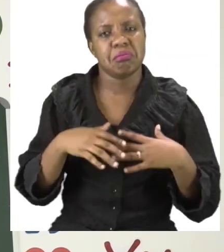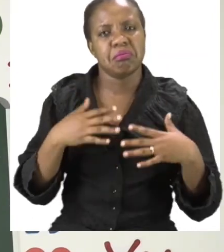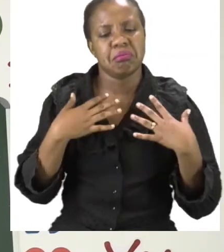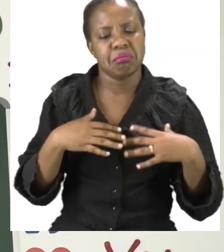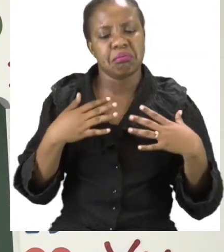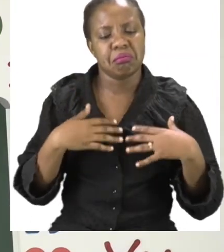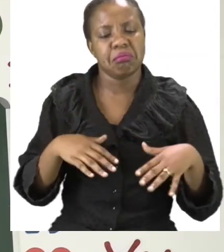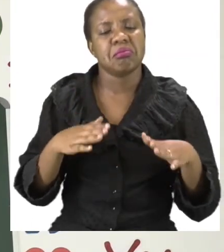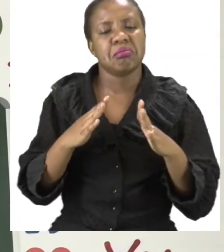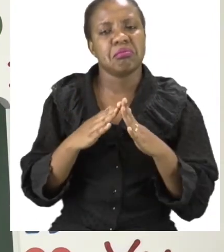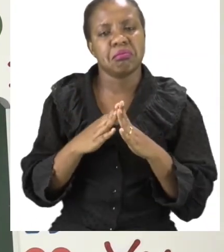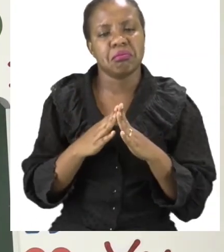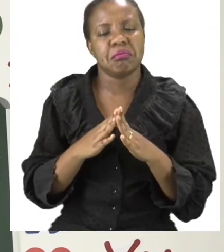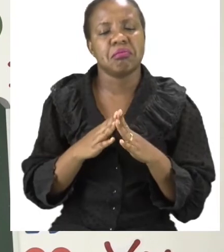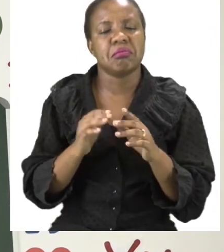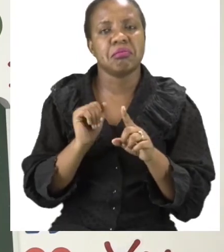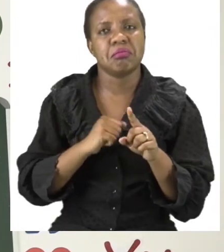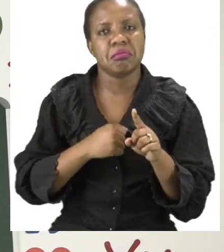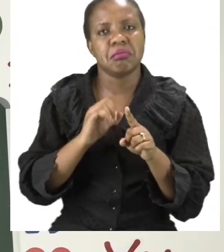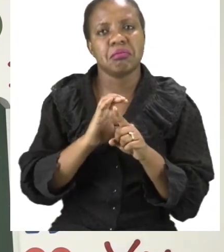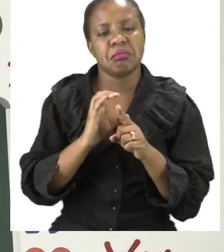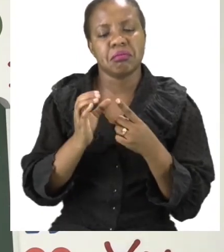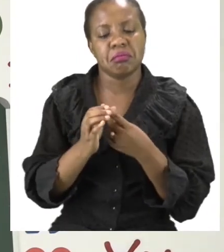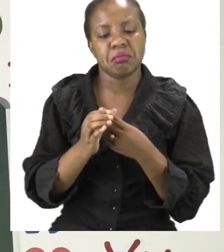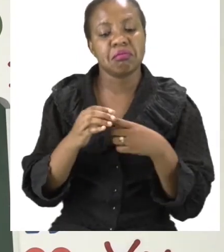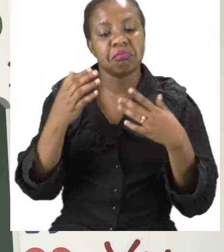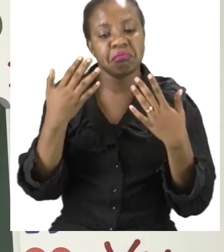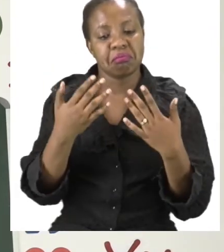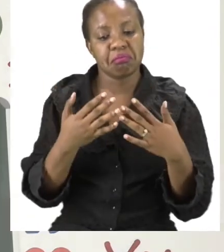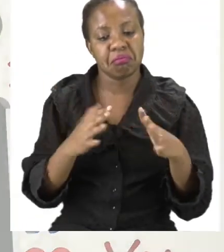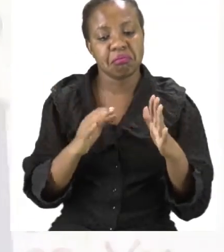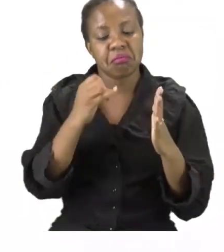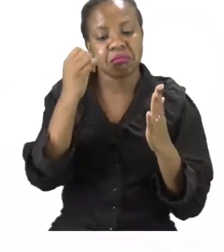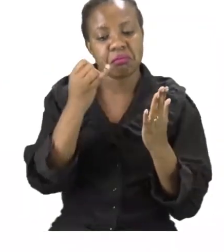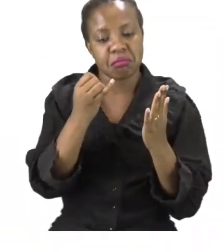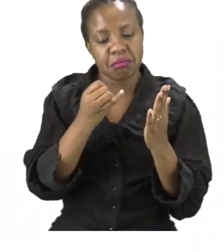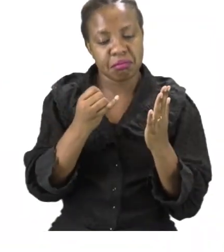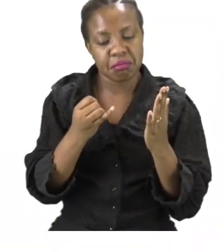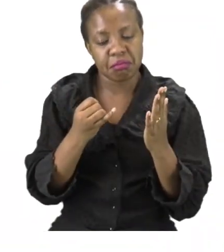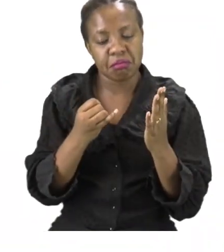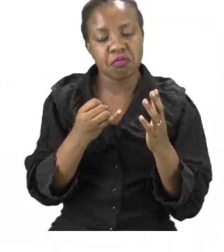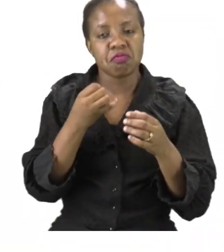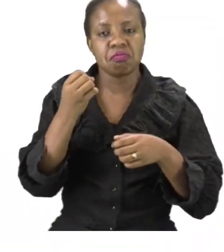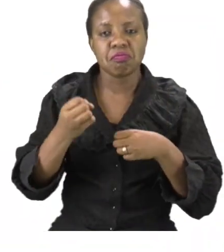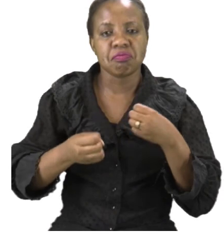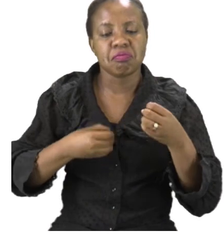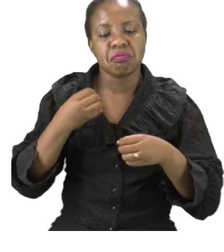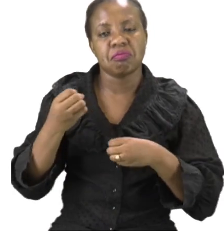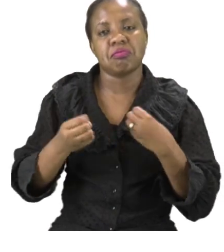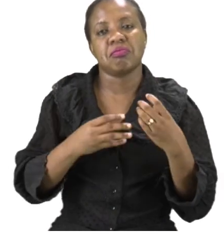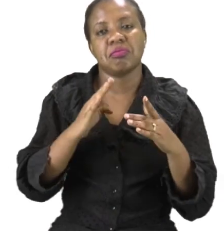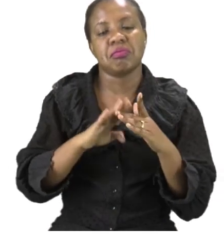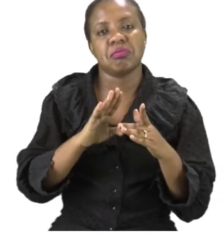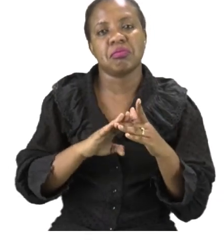done drawing, you need to tell us about your culture. In my case, my culture is